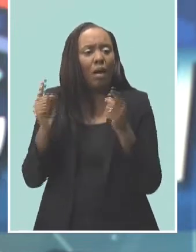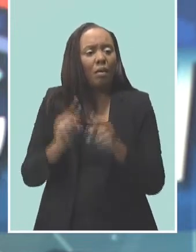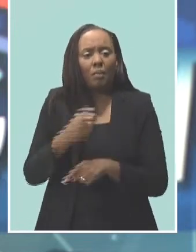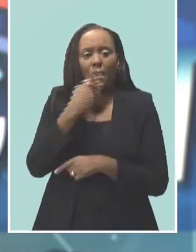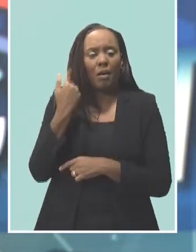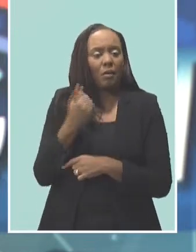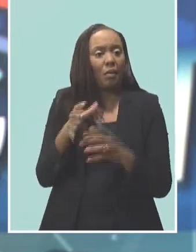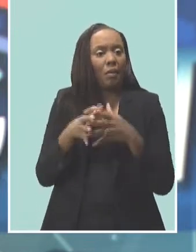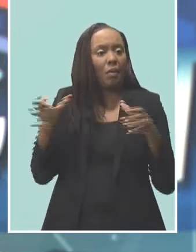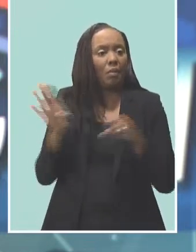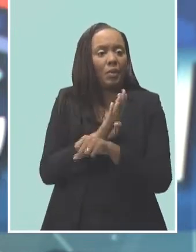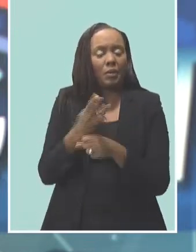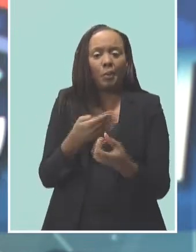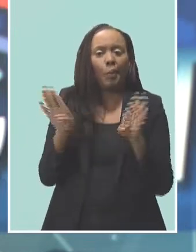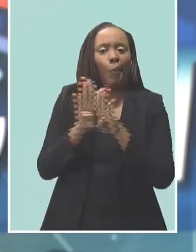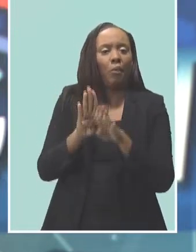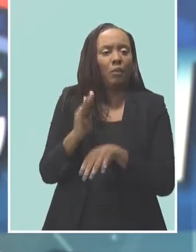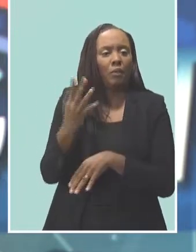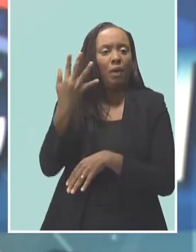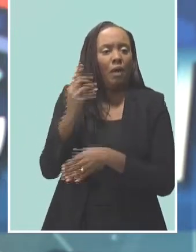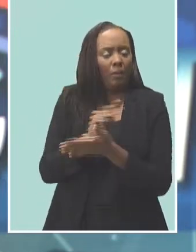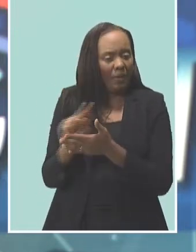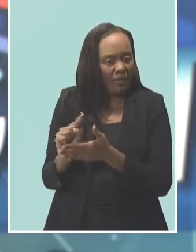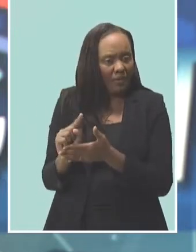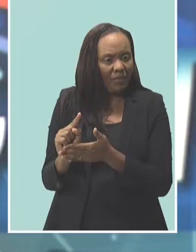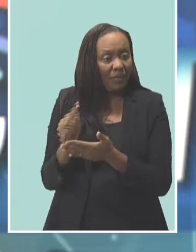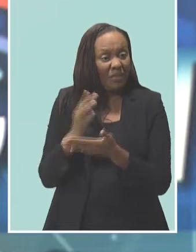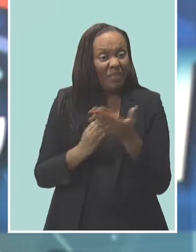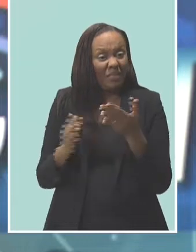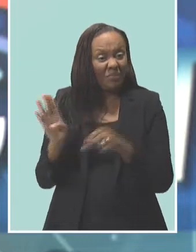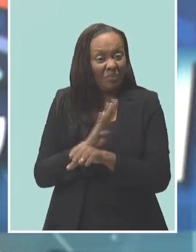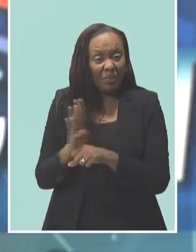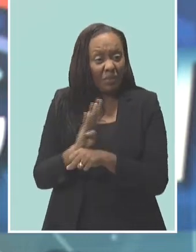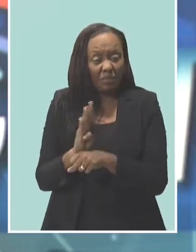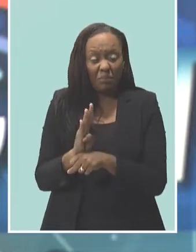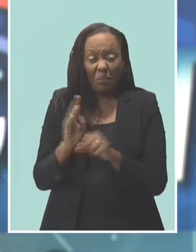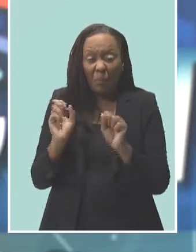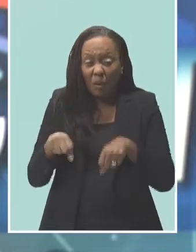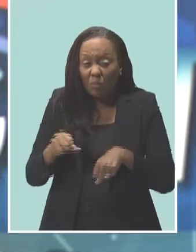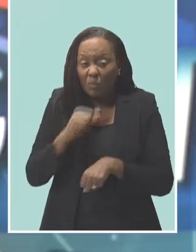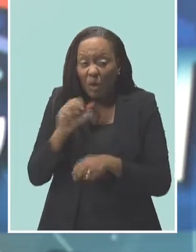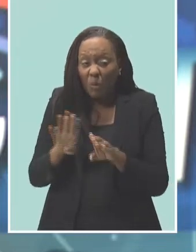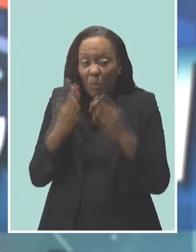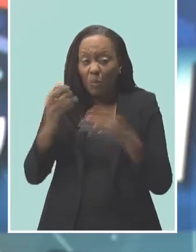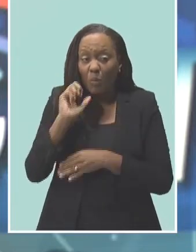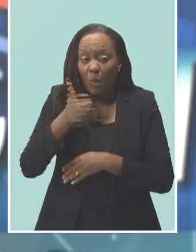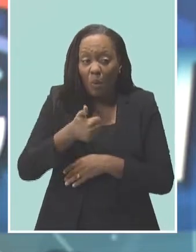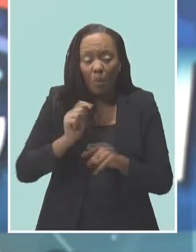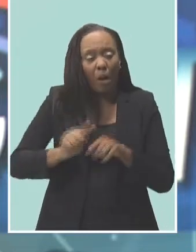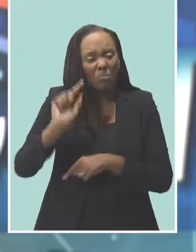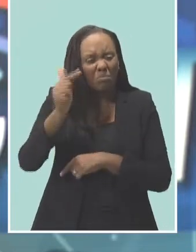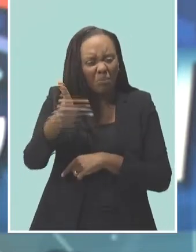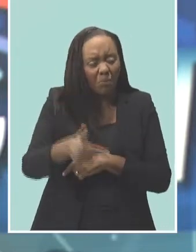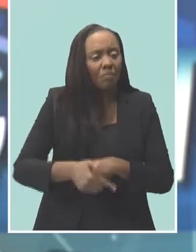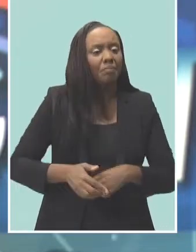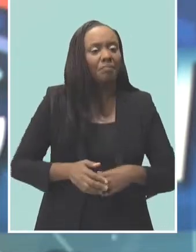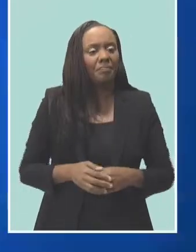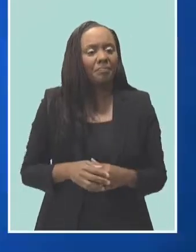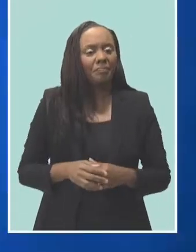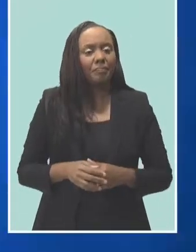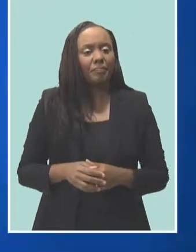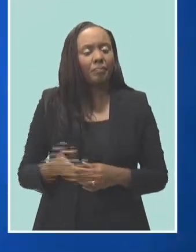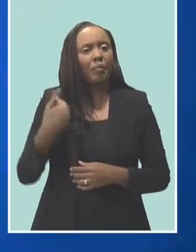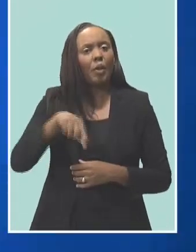weeks. He also believes that some businesses may not be able to reopen by tomorrow, but may do so later. We